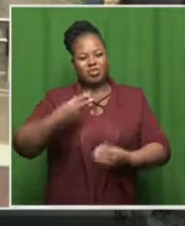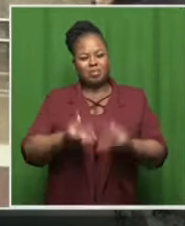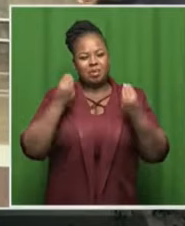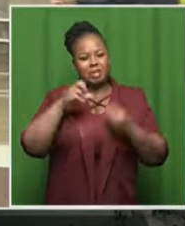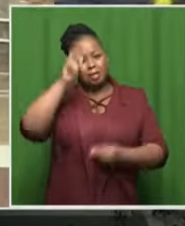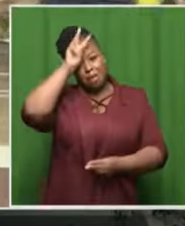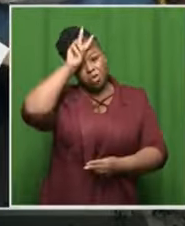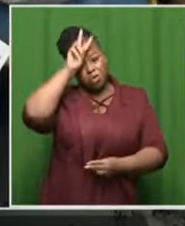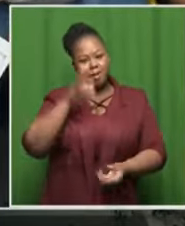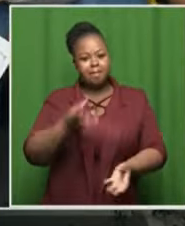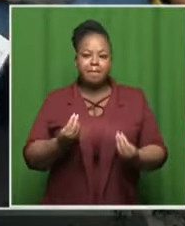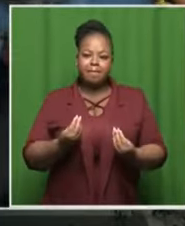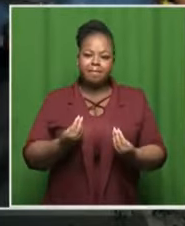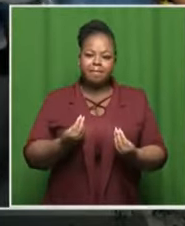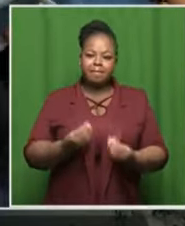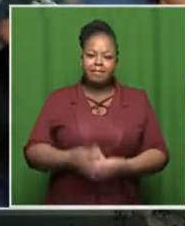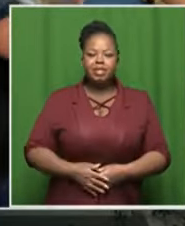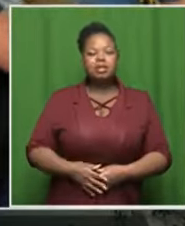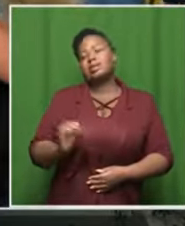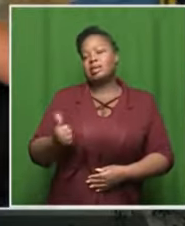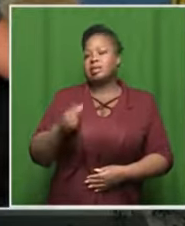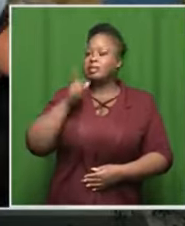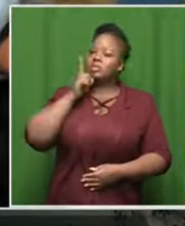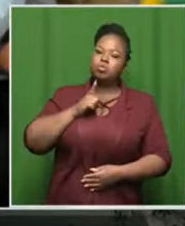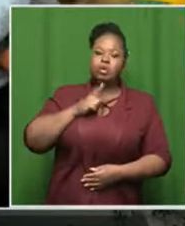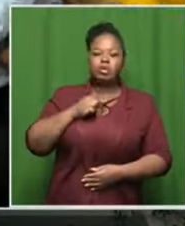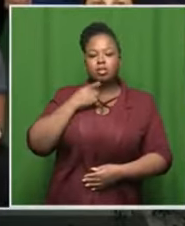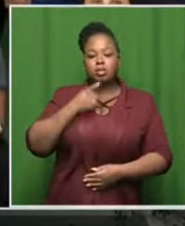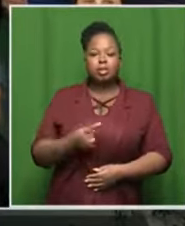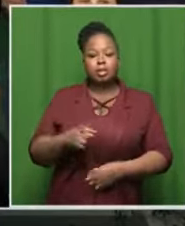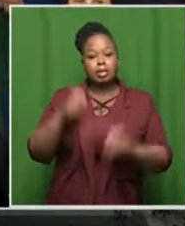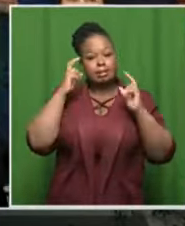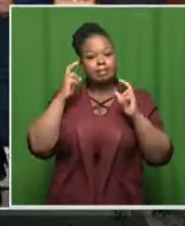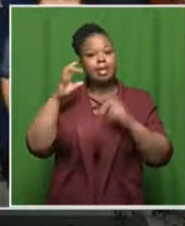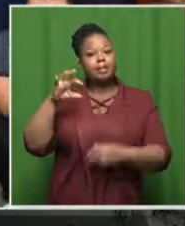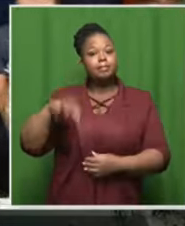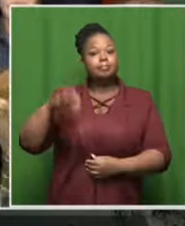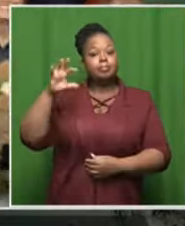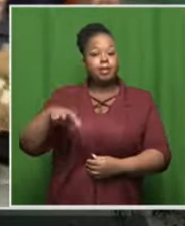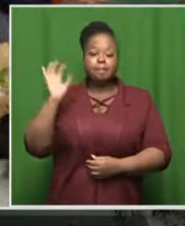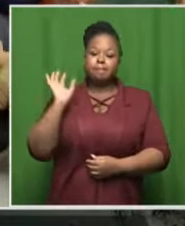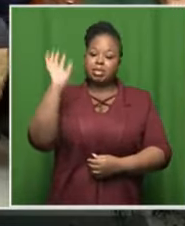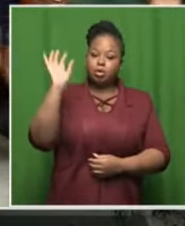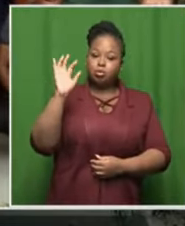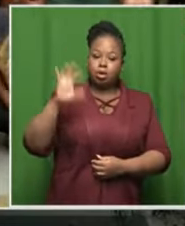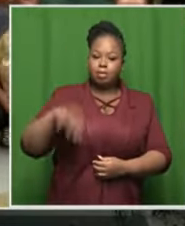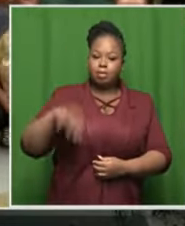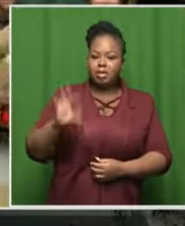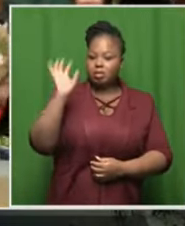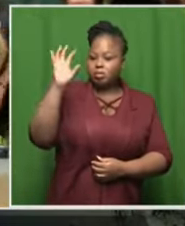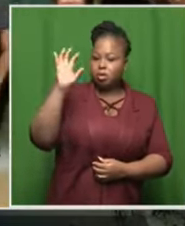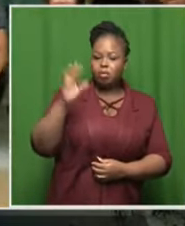in peru i have been told that a week before that the basketball under 18 african basketball